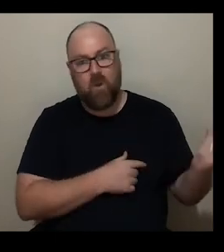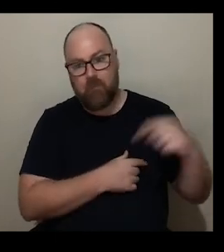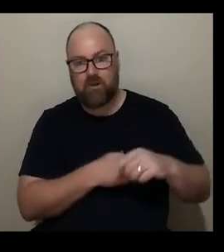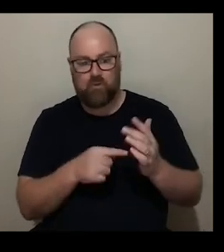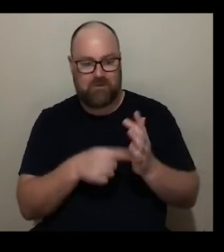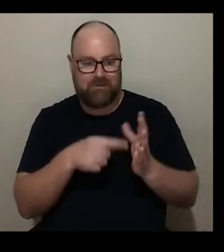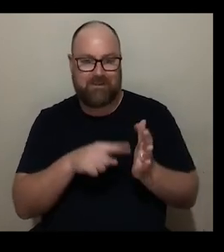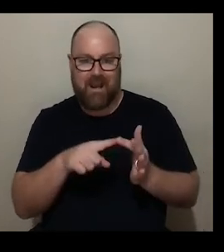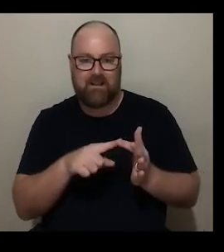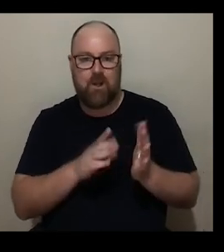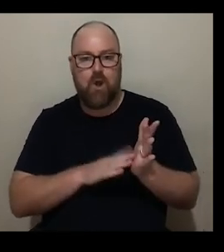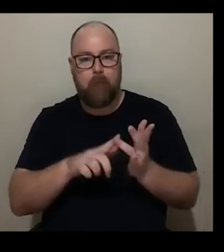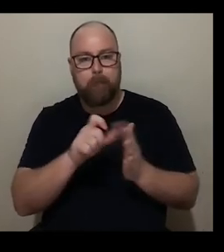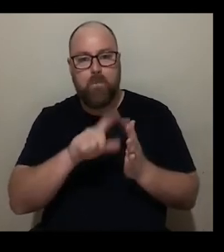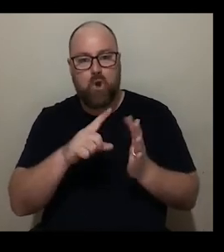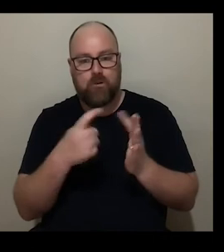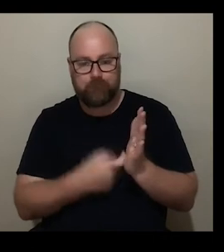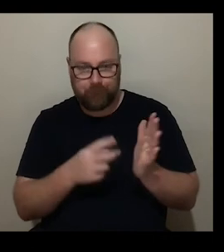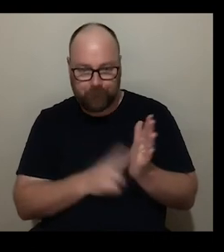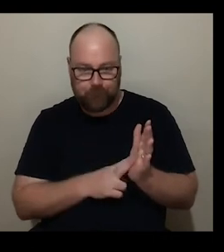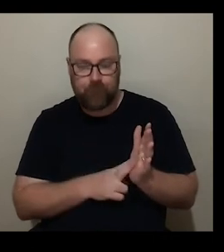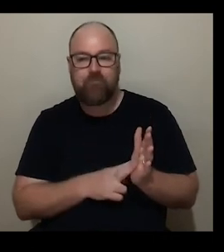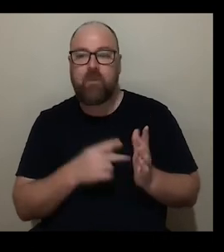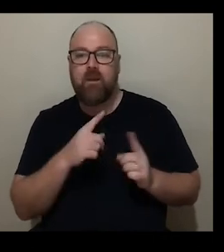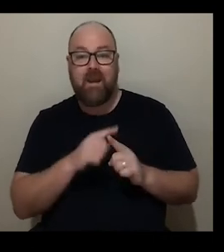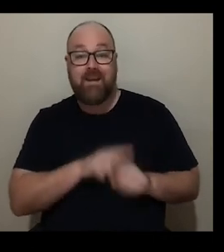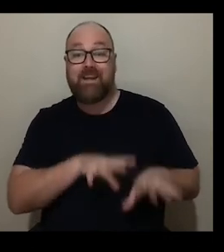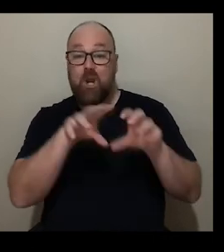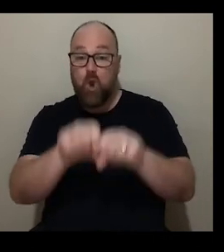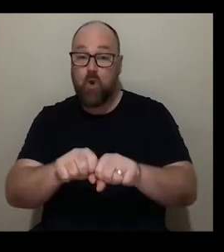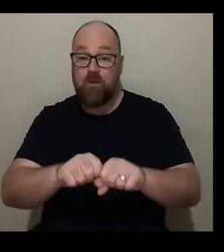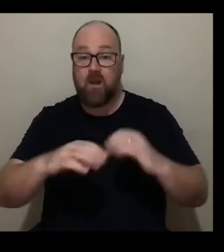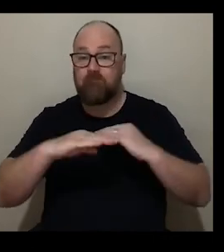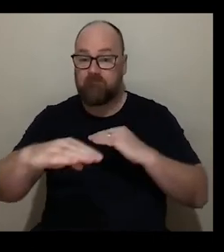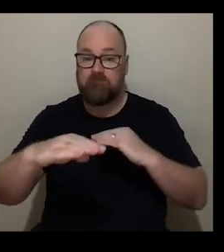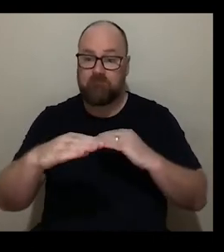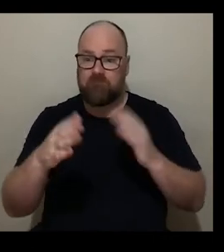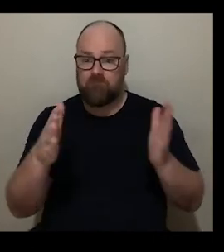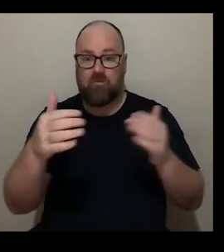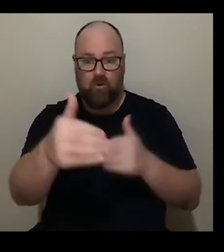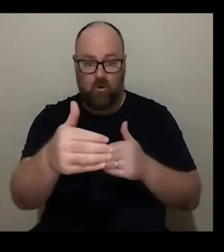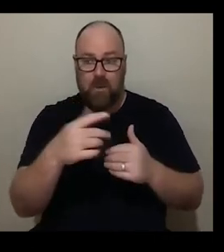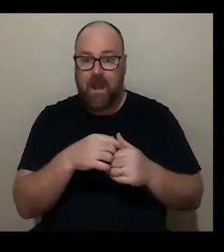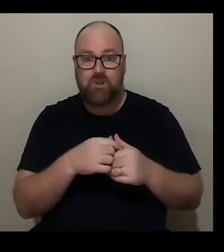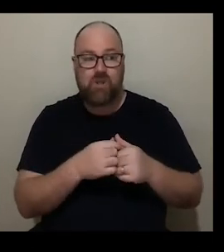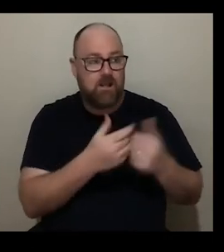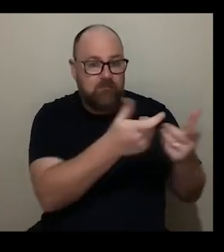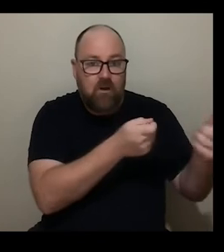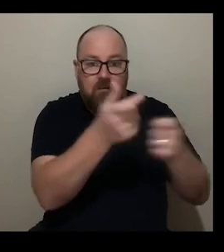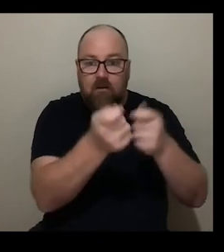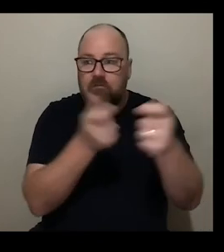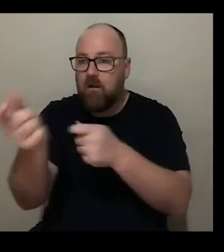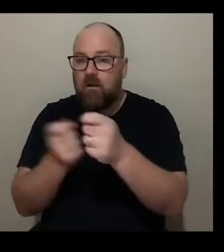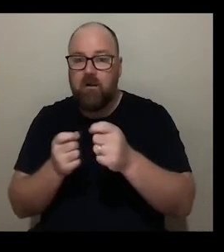taking over the tate exchange floor for a period of a week at a time and just bringing in artists to